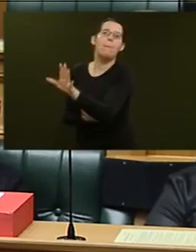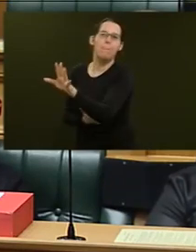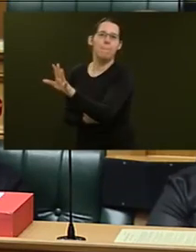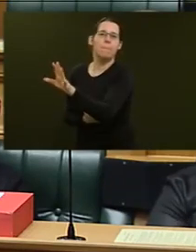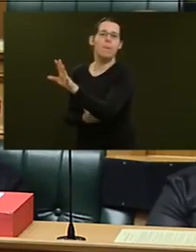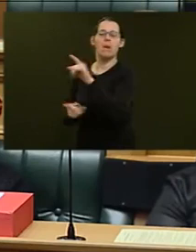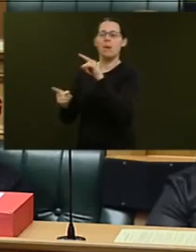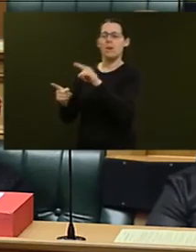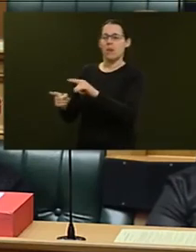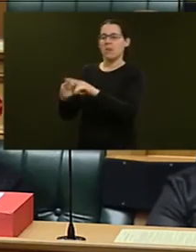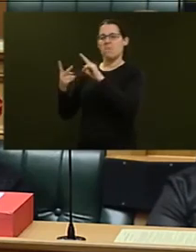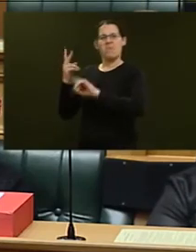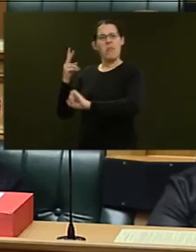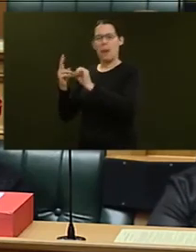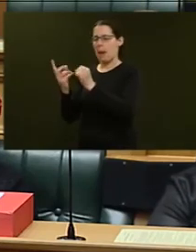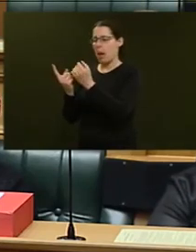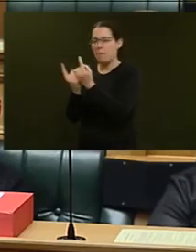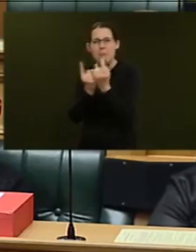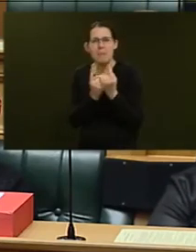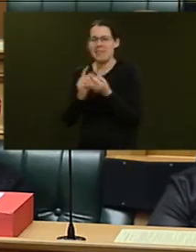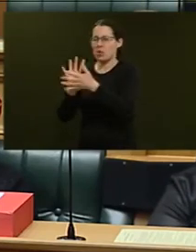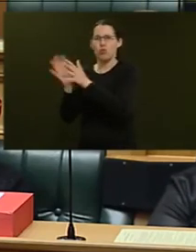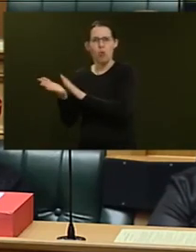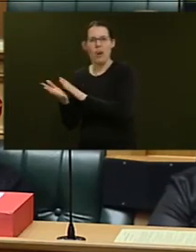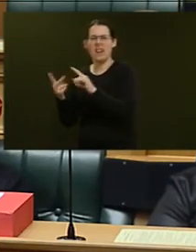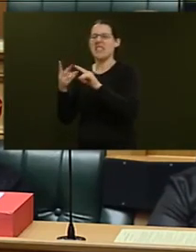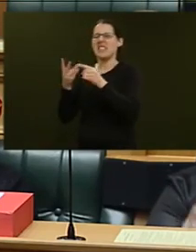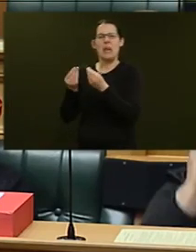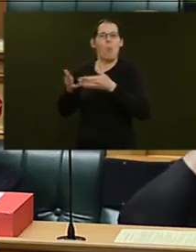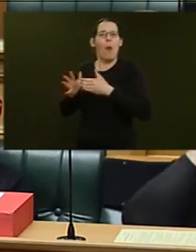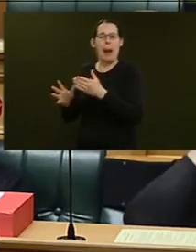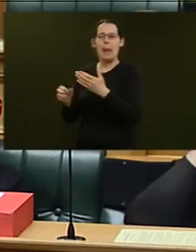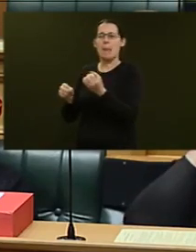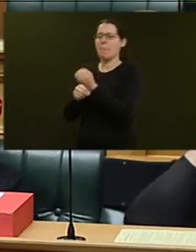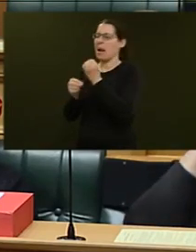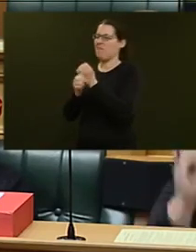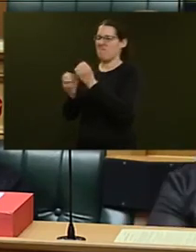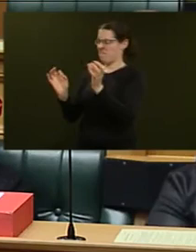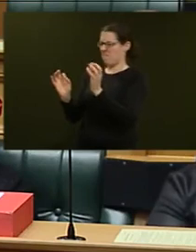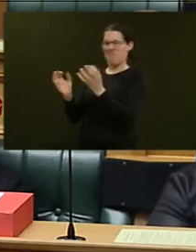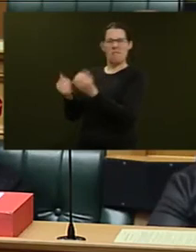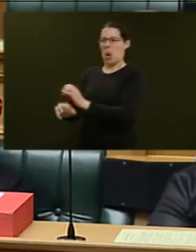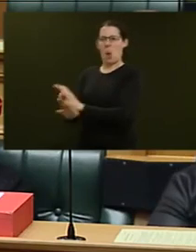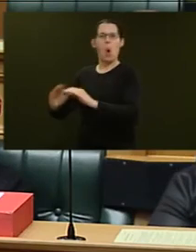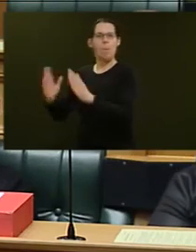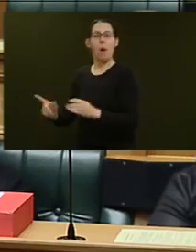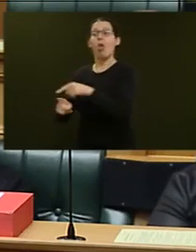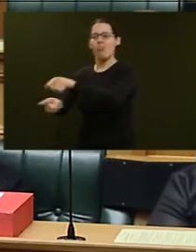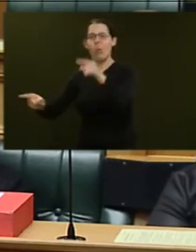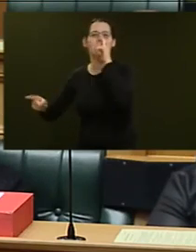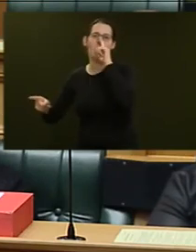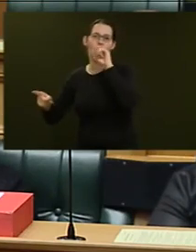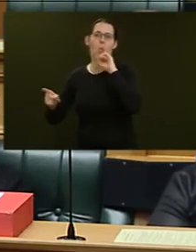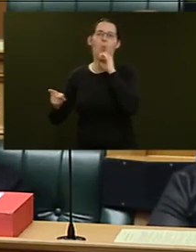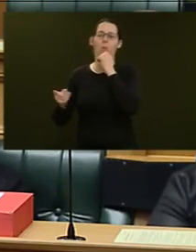and in some cases made homeless. That is, those are the people who will receive a payment under the